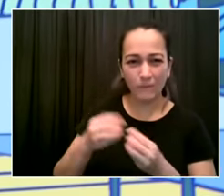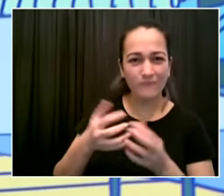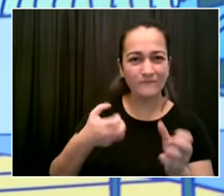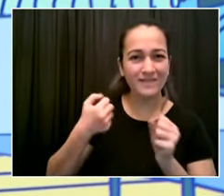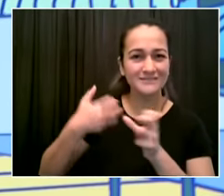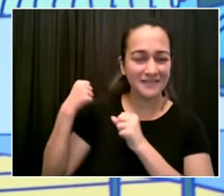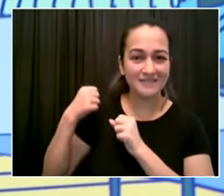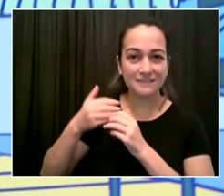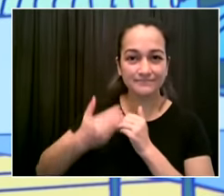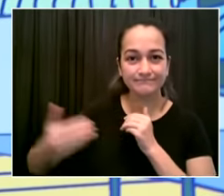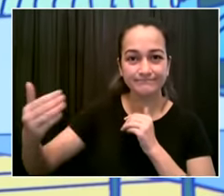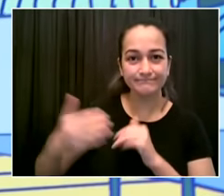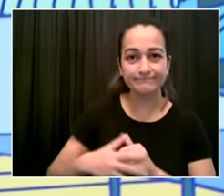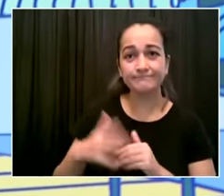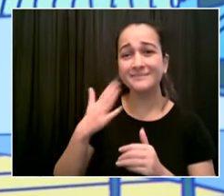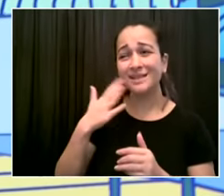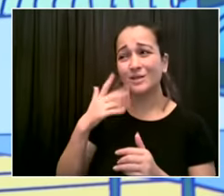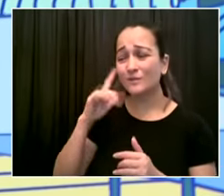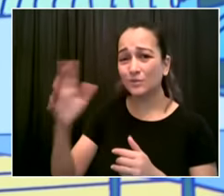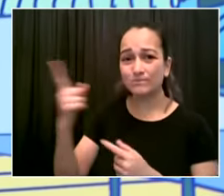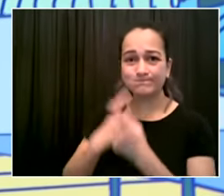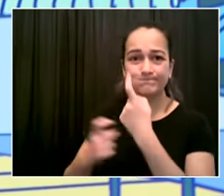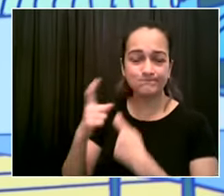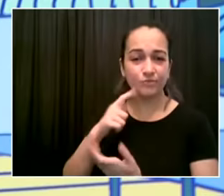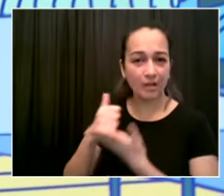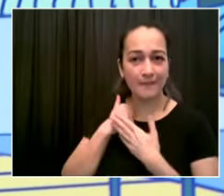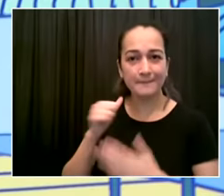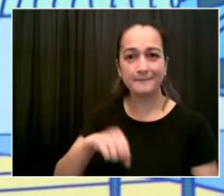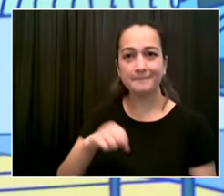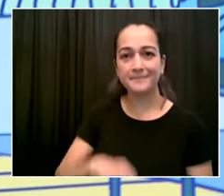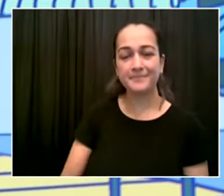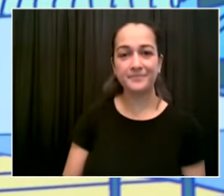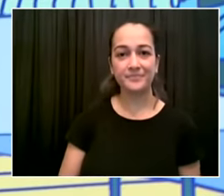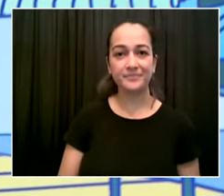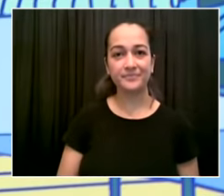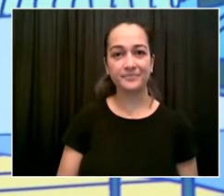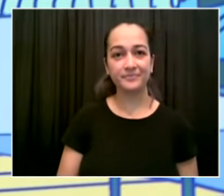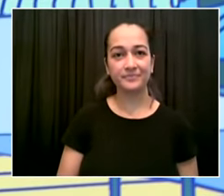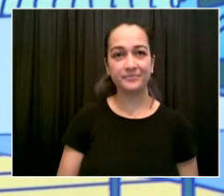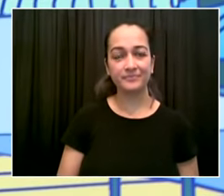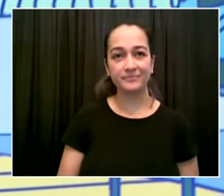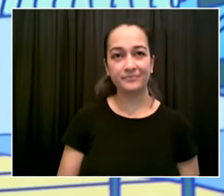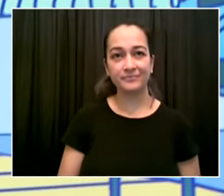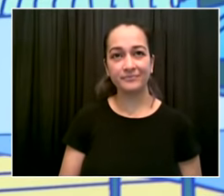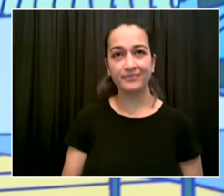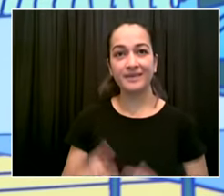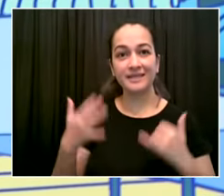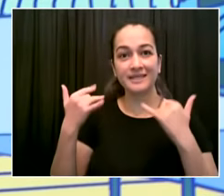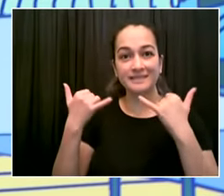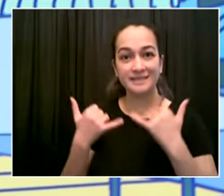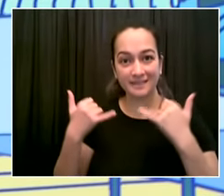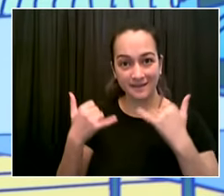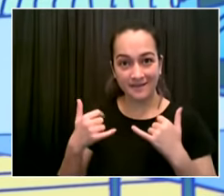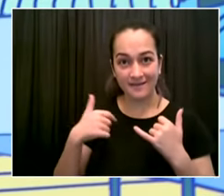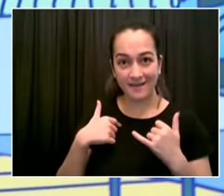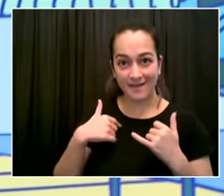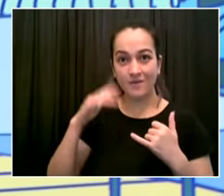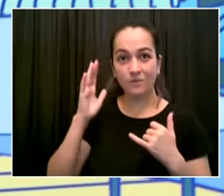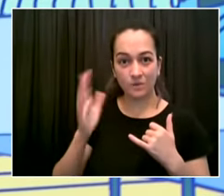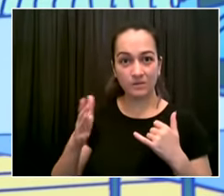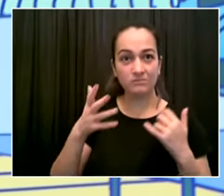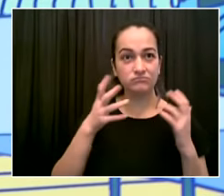places that's the easy part so again we're going to get your answer today all my colleagues listening this is a two-day thing so